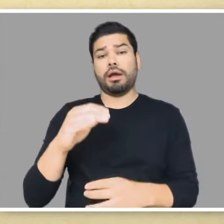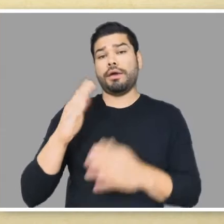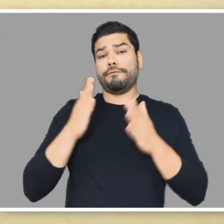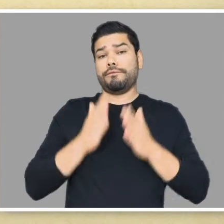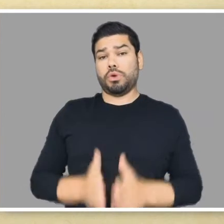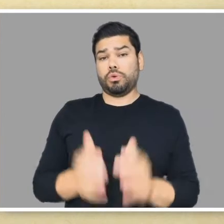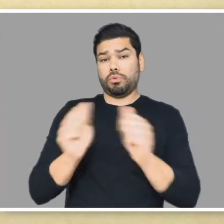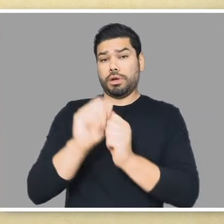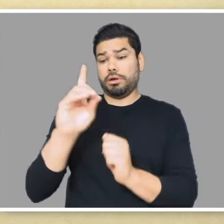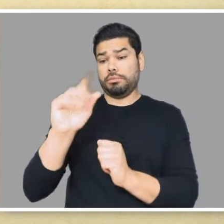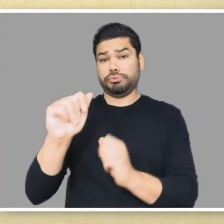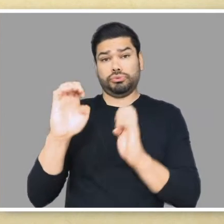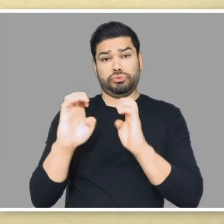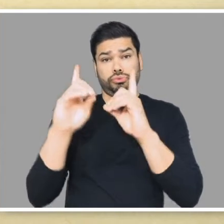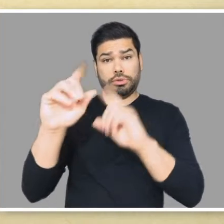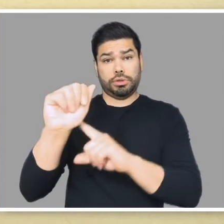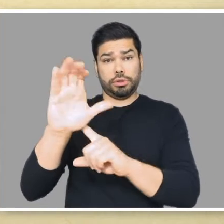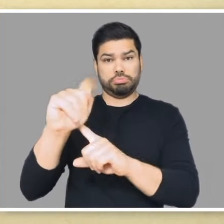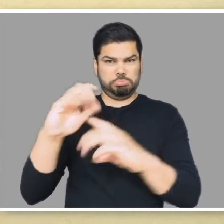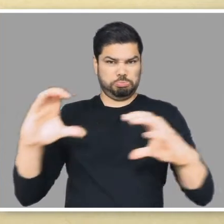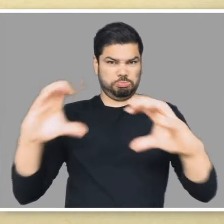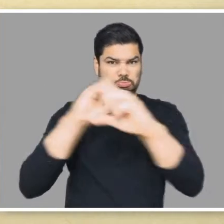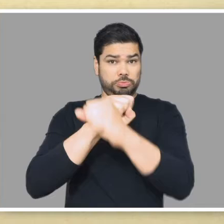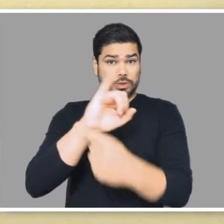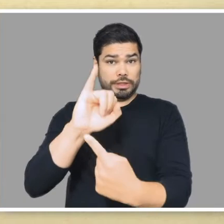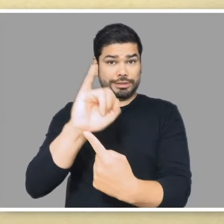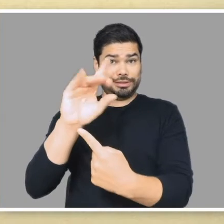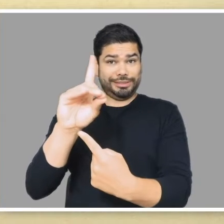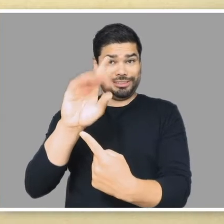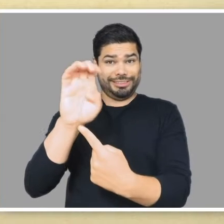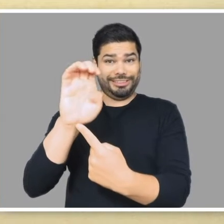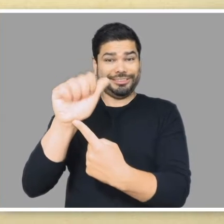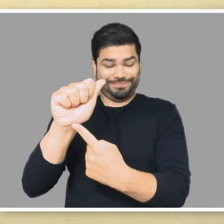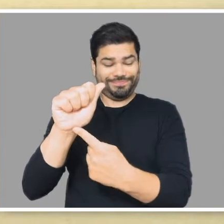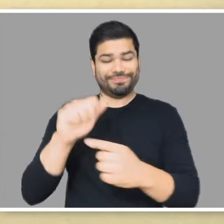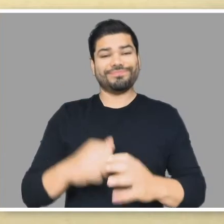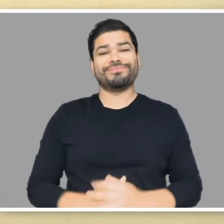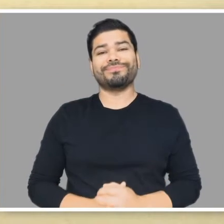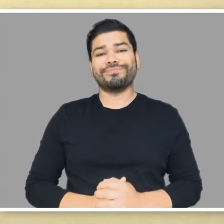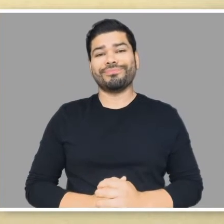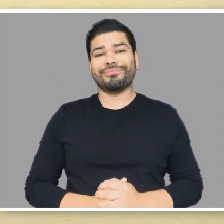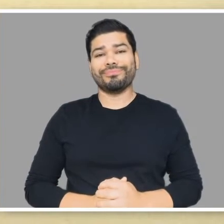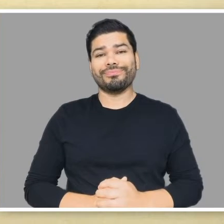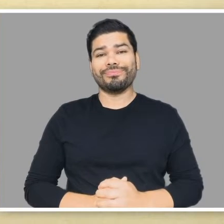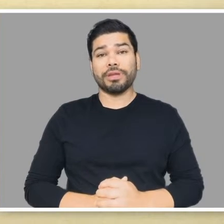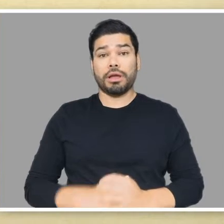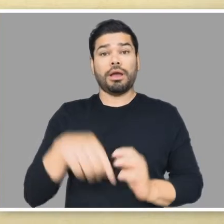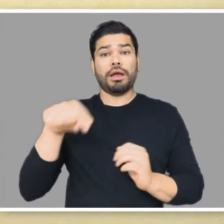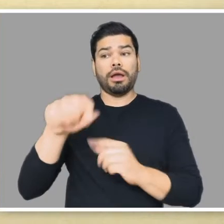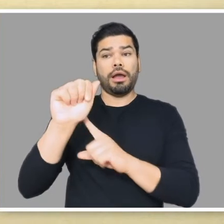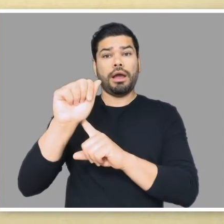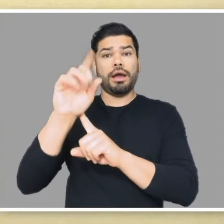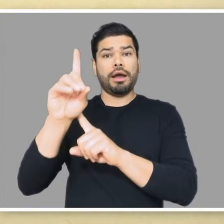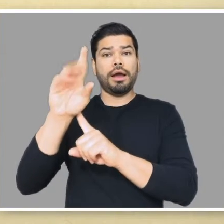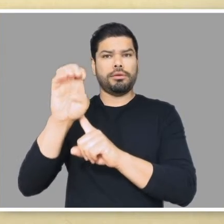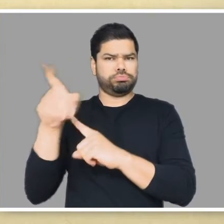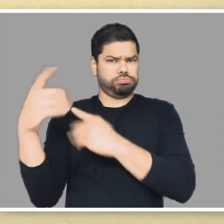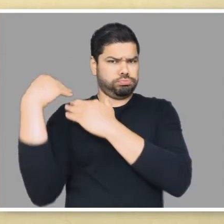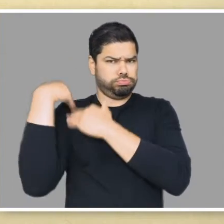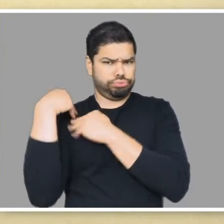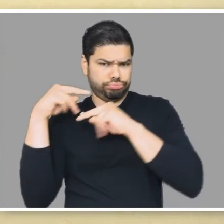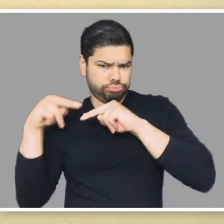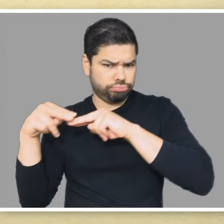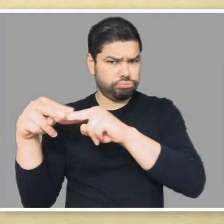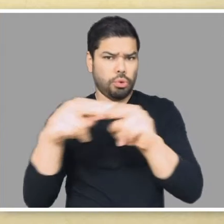comply with the Individuals with Disabilities Education Act, also known as IDEA. This means that